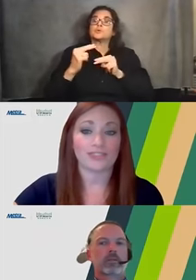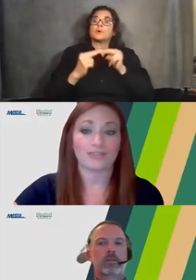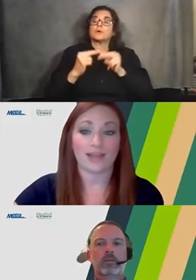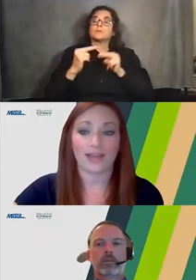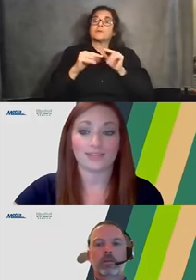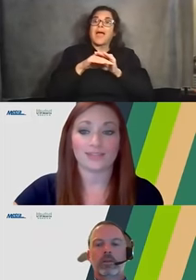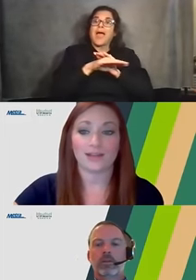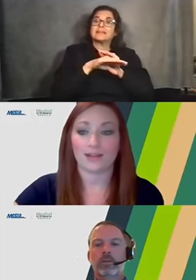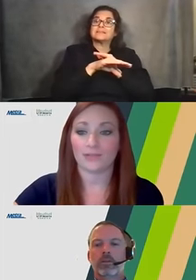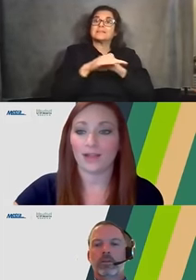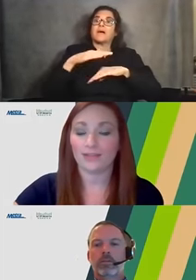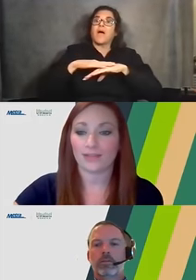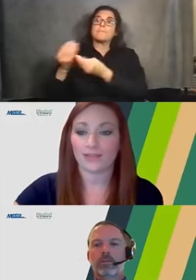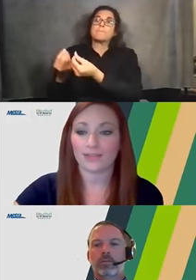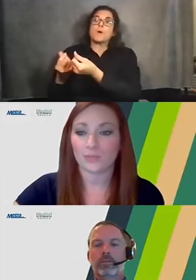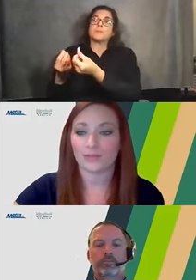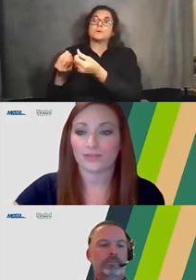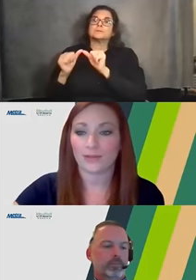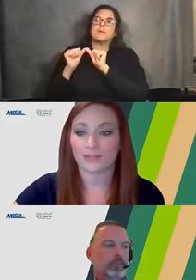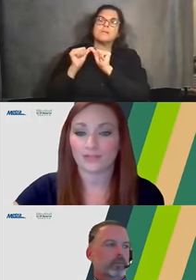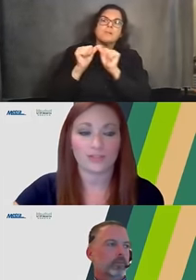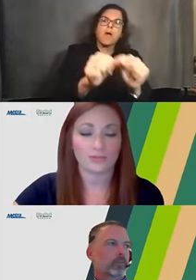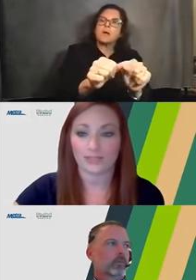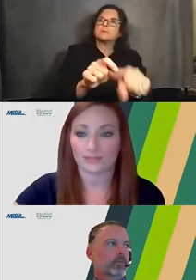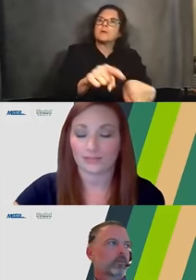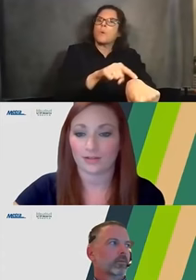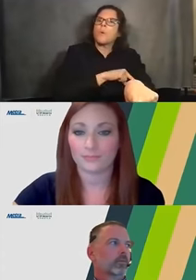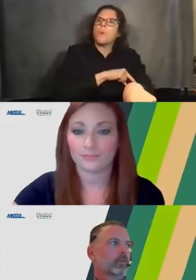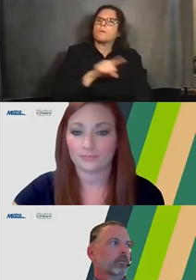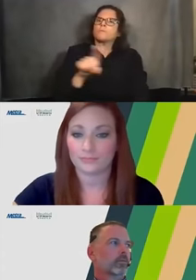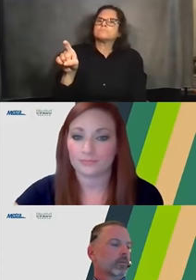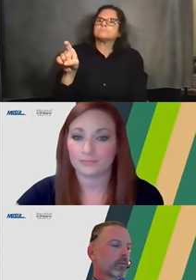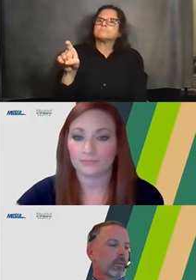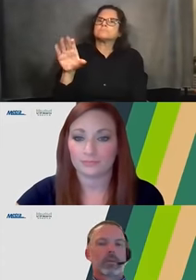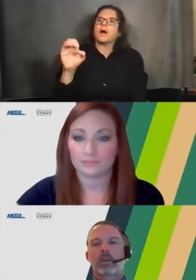properties last? Colin, I think this one is best for you to answer.